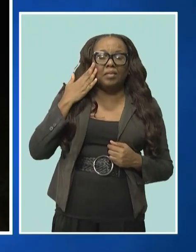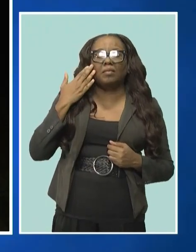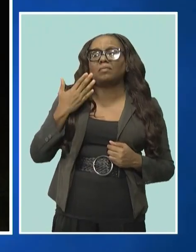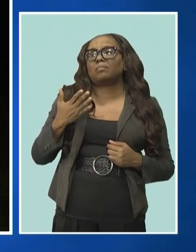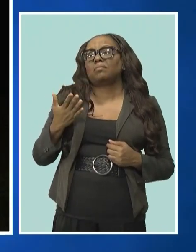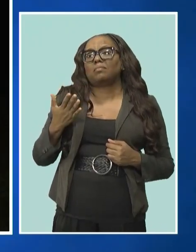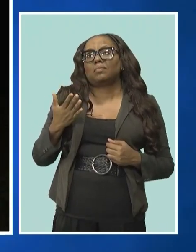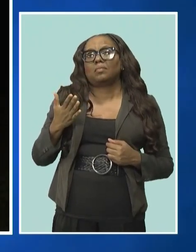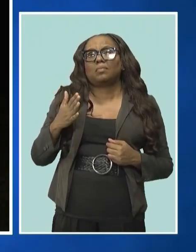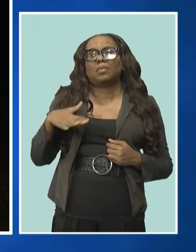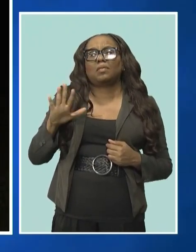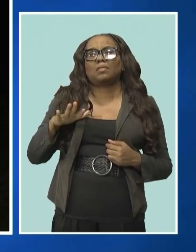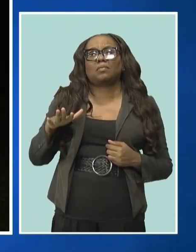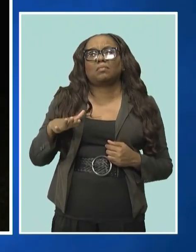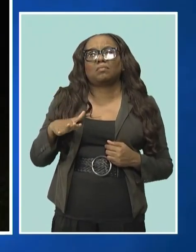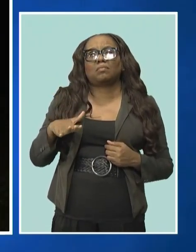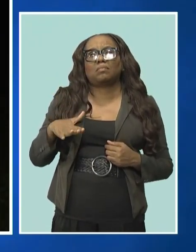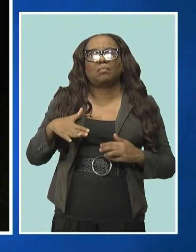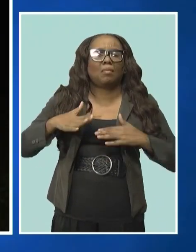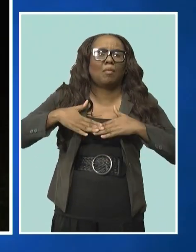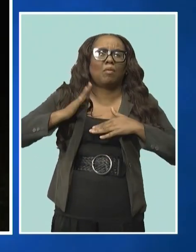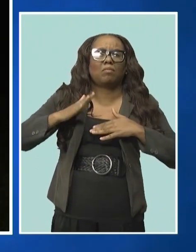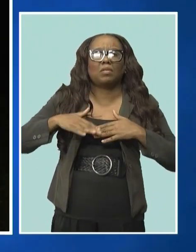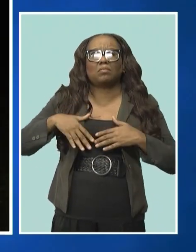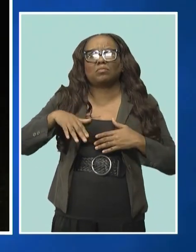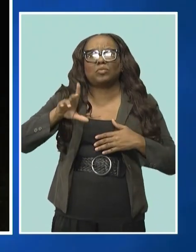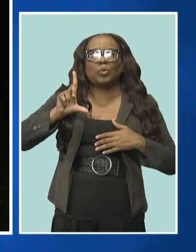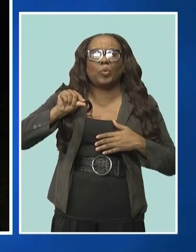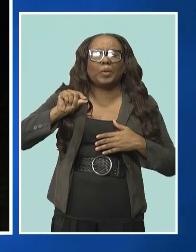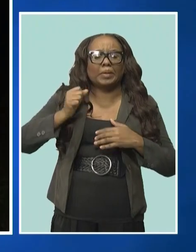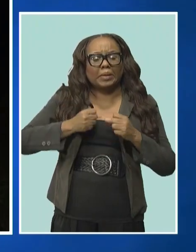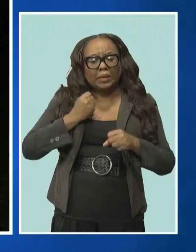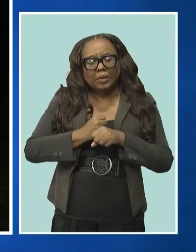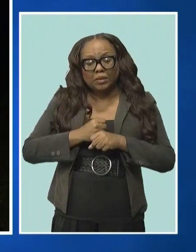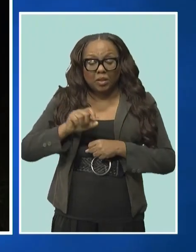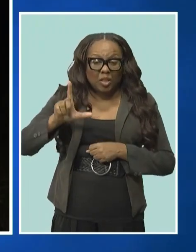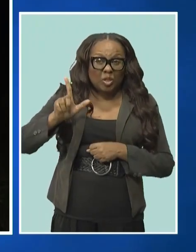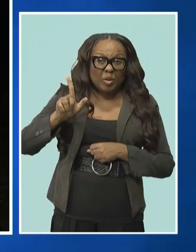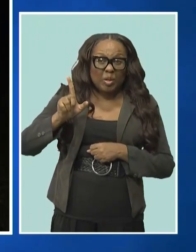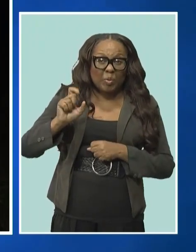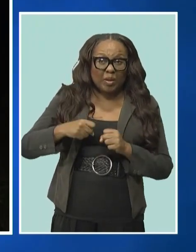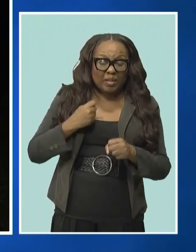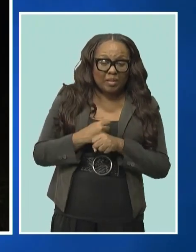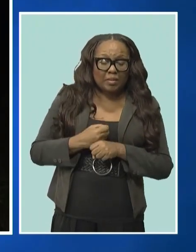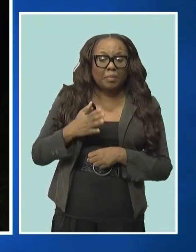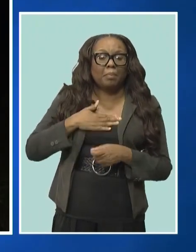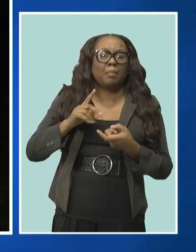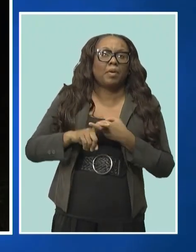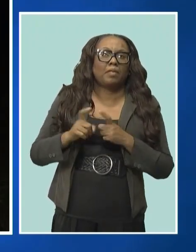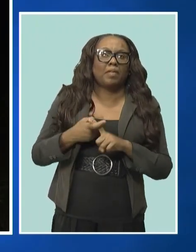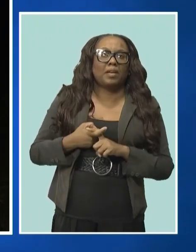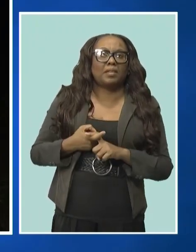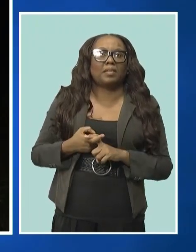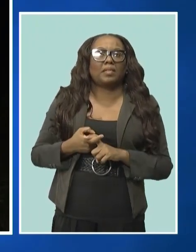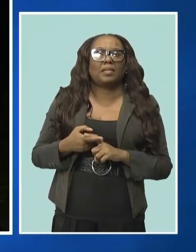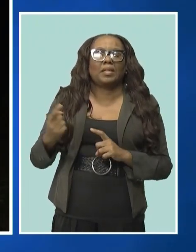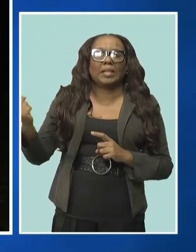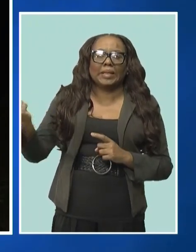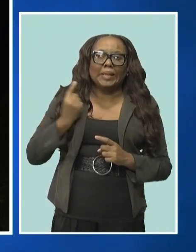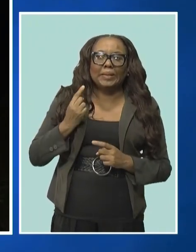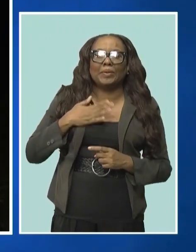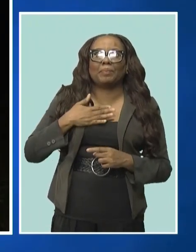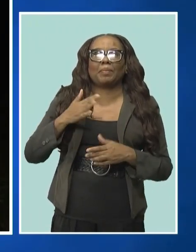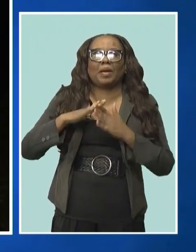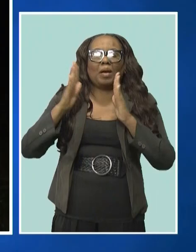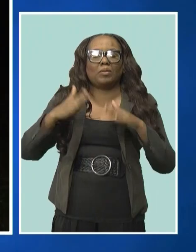over, I could say about 20, 20 to 21 years. He was my friend. He used to be by me every day. He would come and help